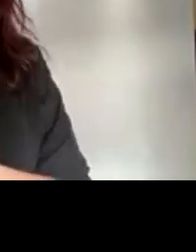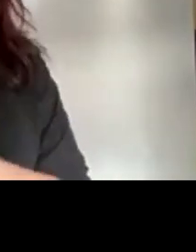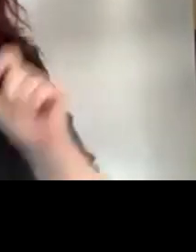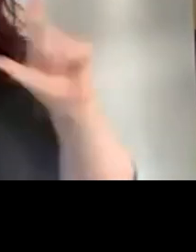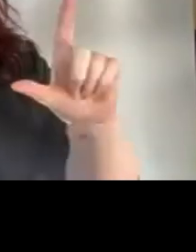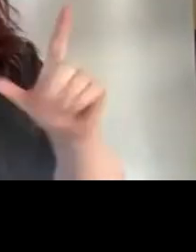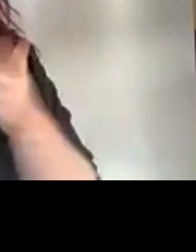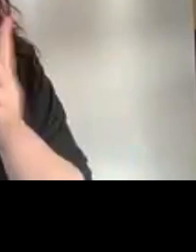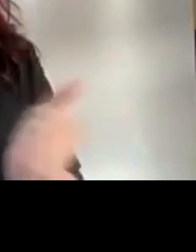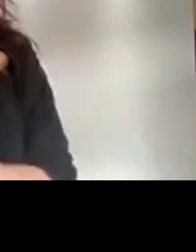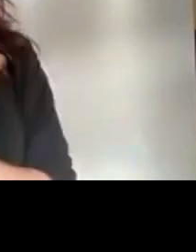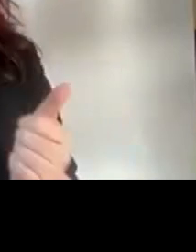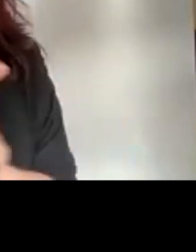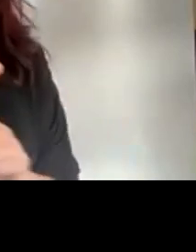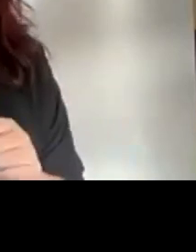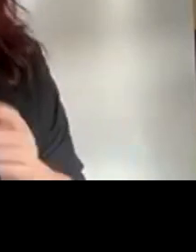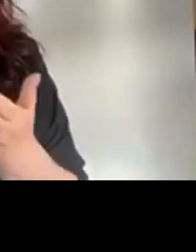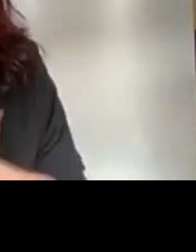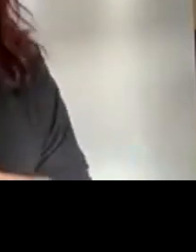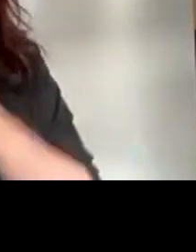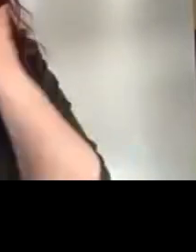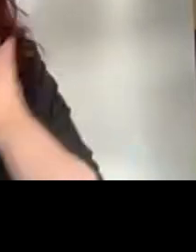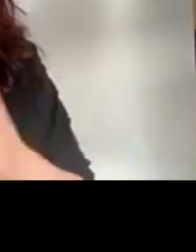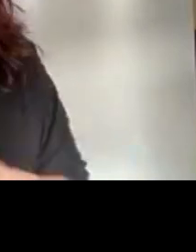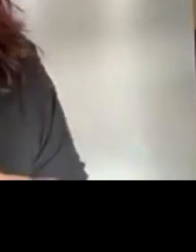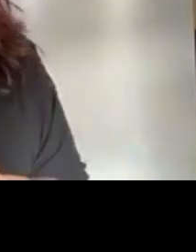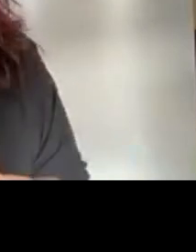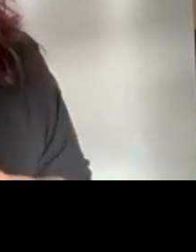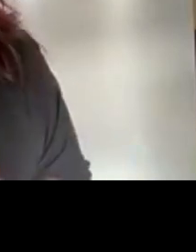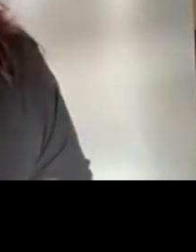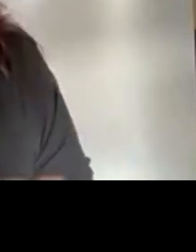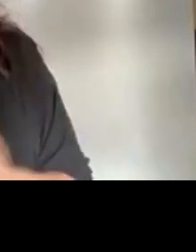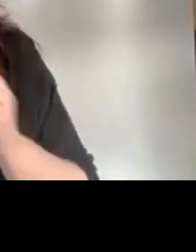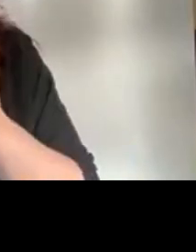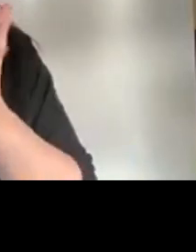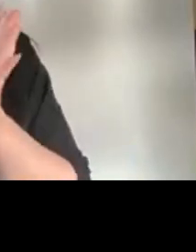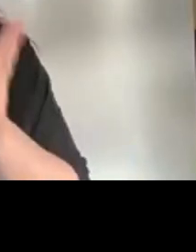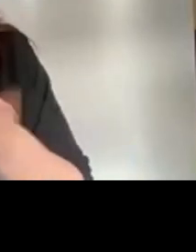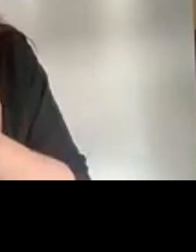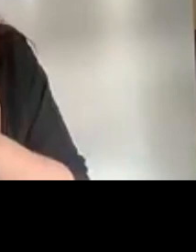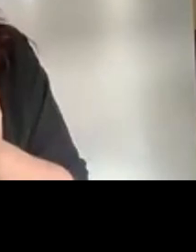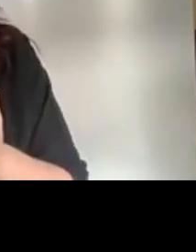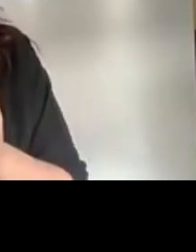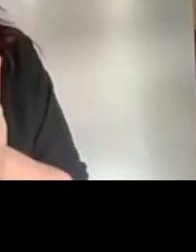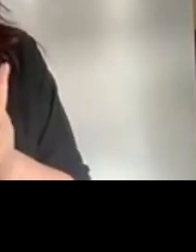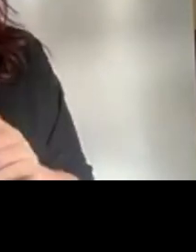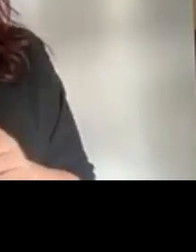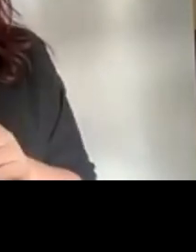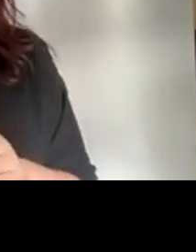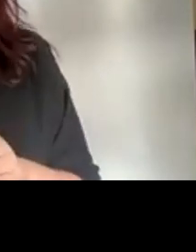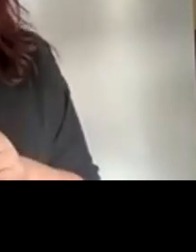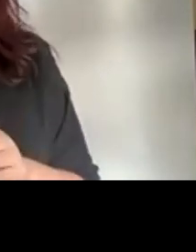for the entire webinar and for you to see the BSL interpreters please go into gallery view